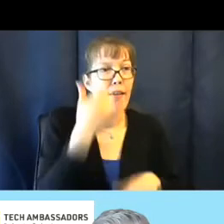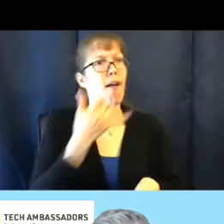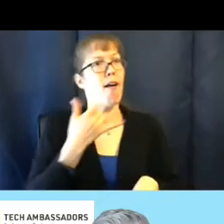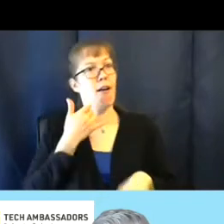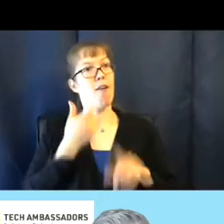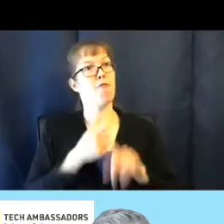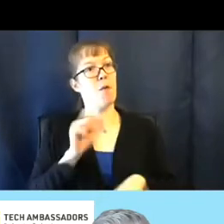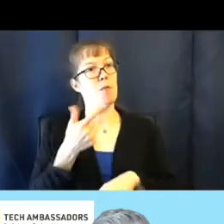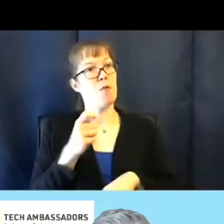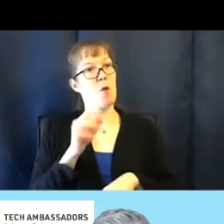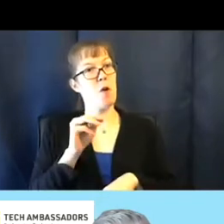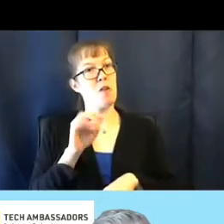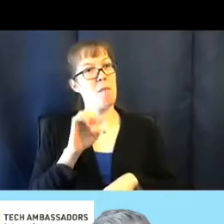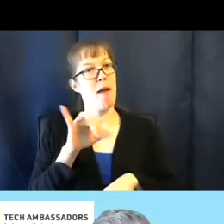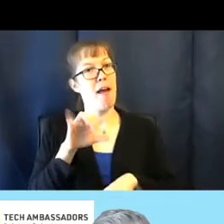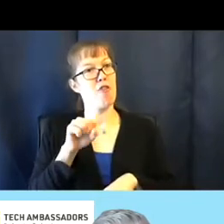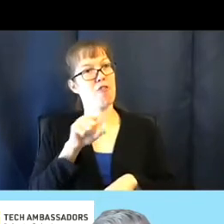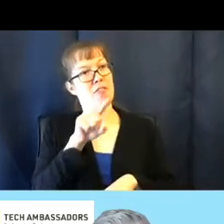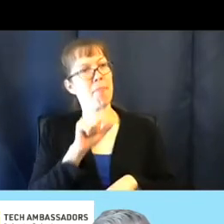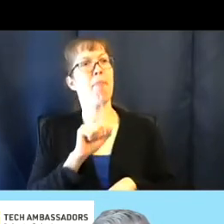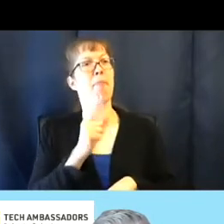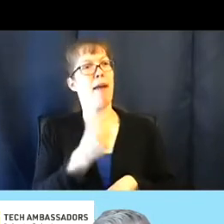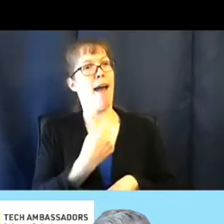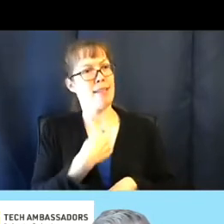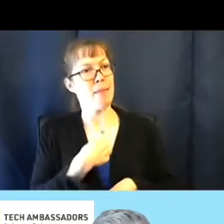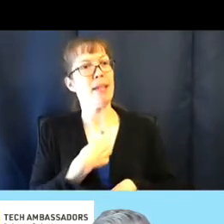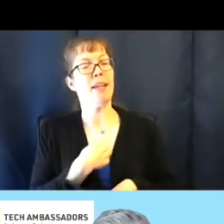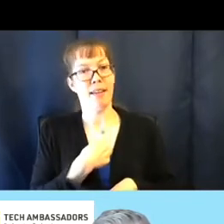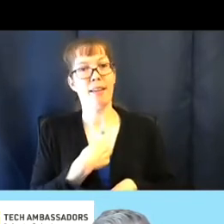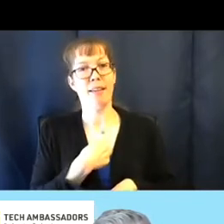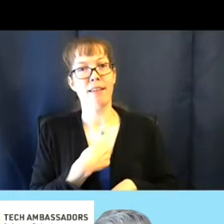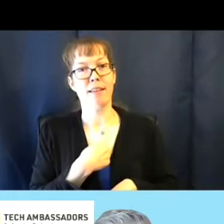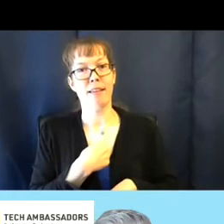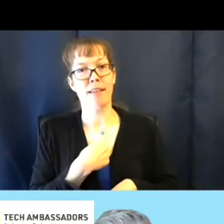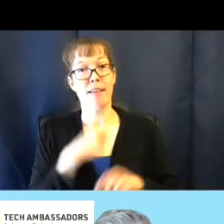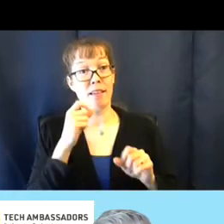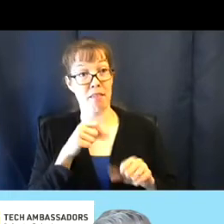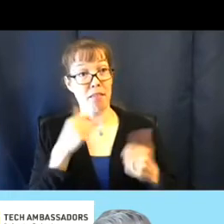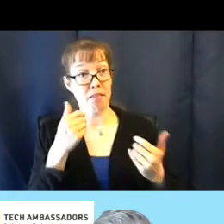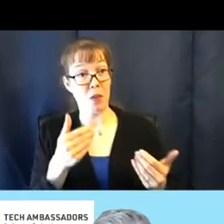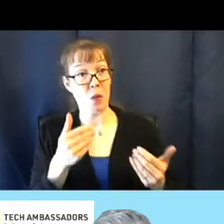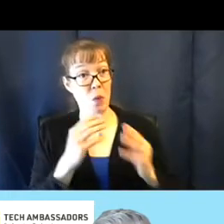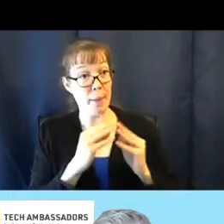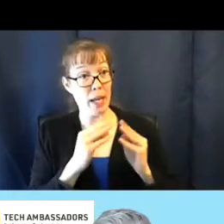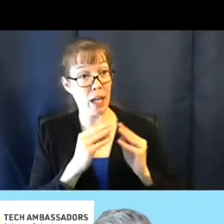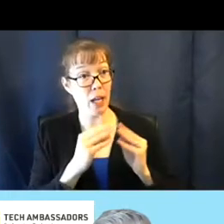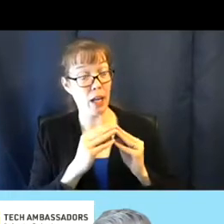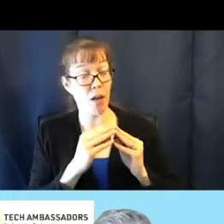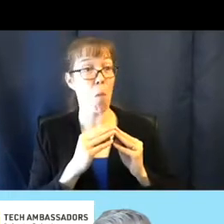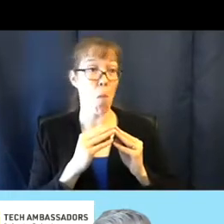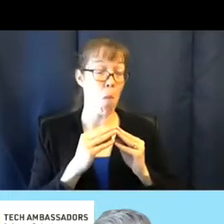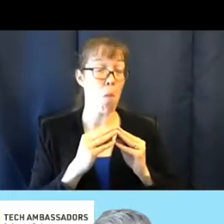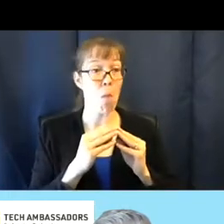George Myers and asked me if I could do a meeting. So